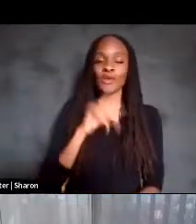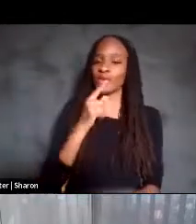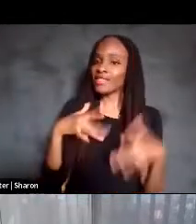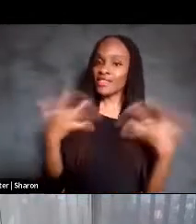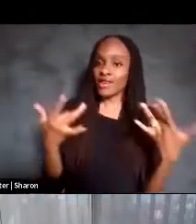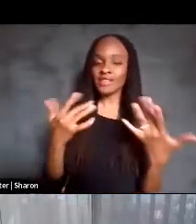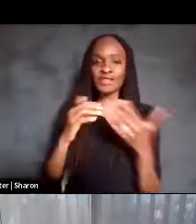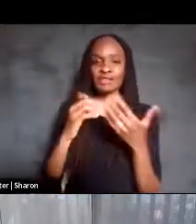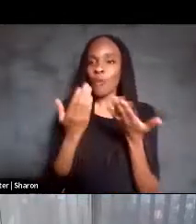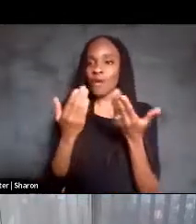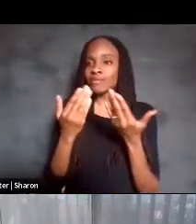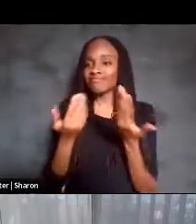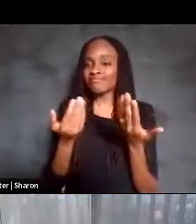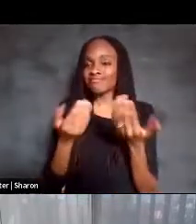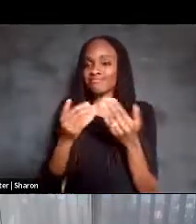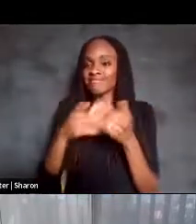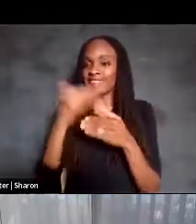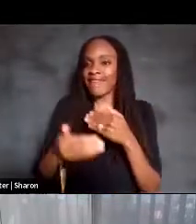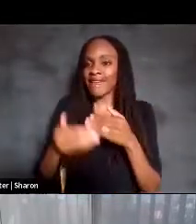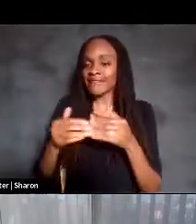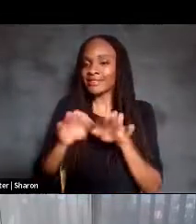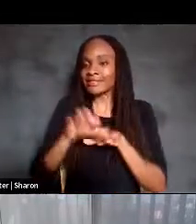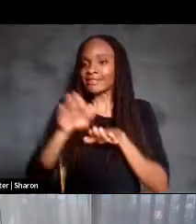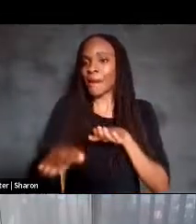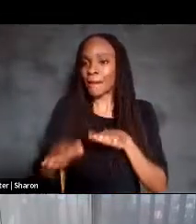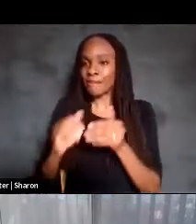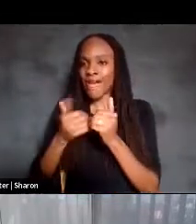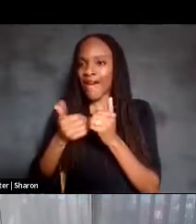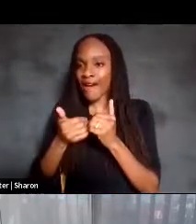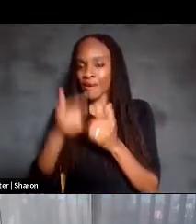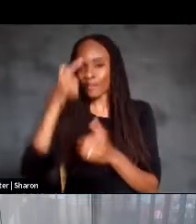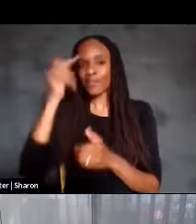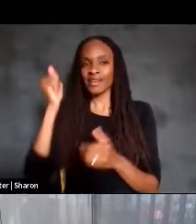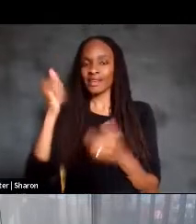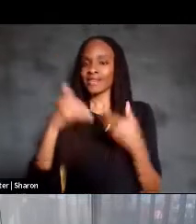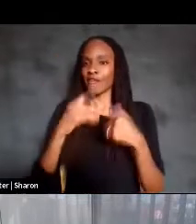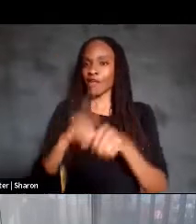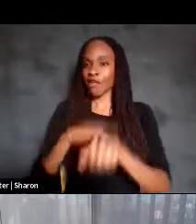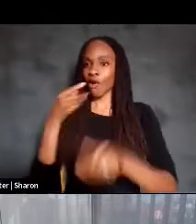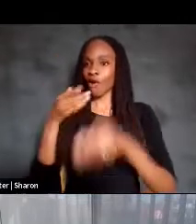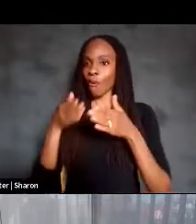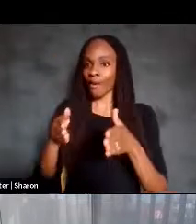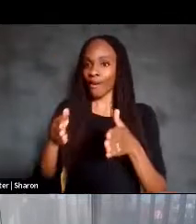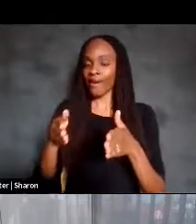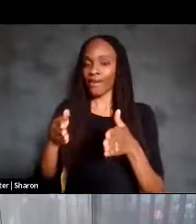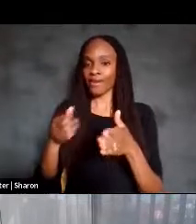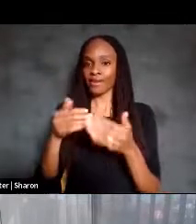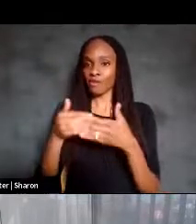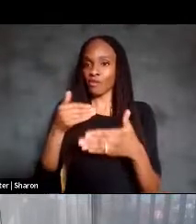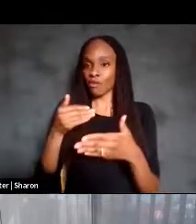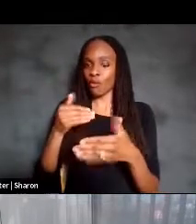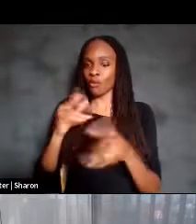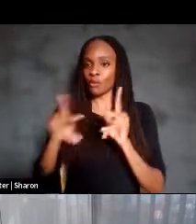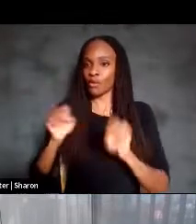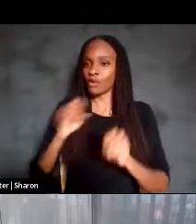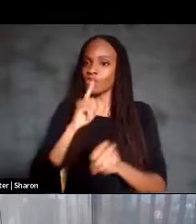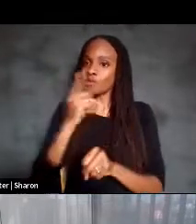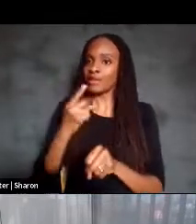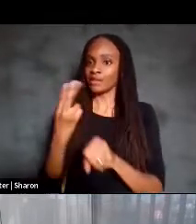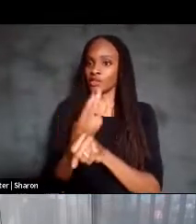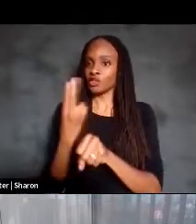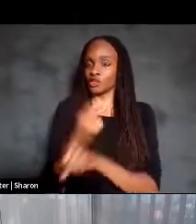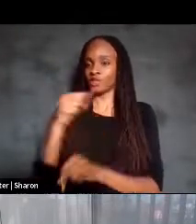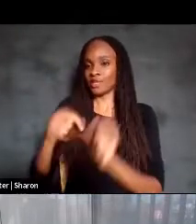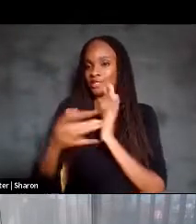obviously there's a long way to go before this technology can be truly useful in the daily environment.